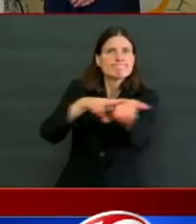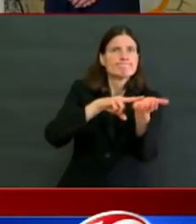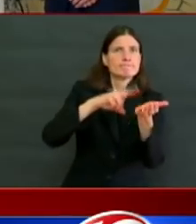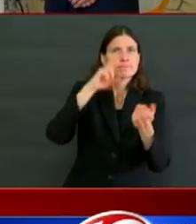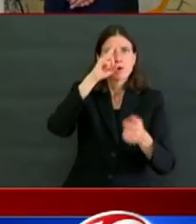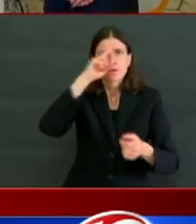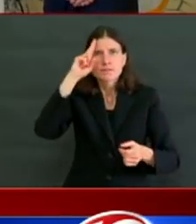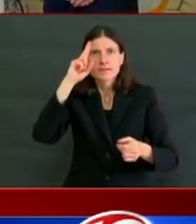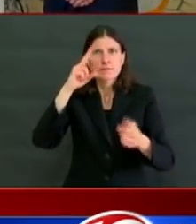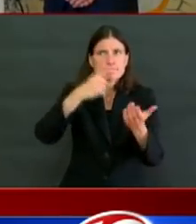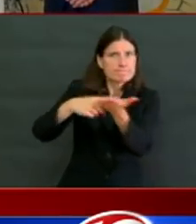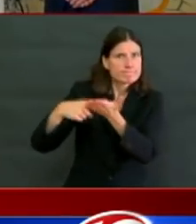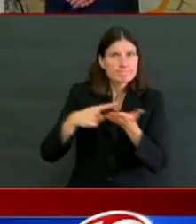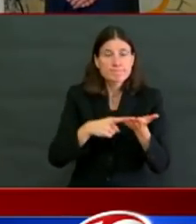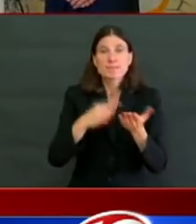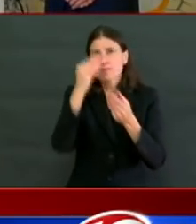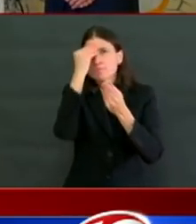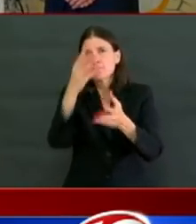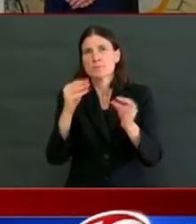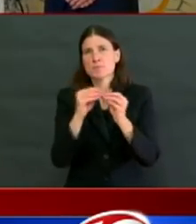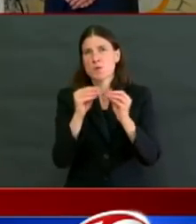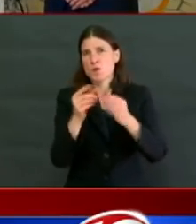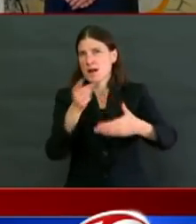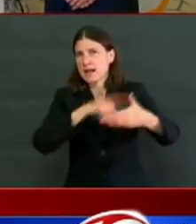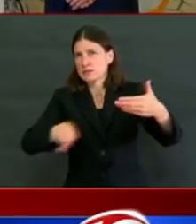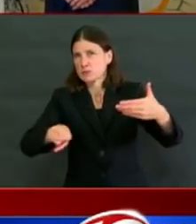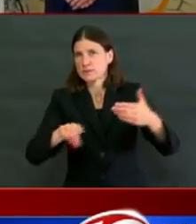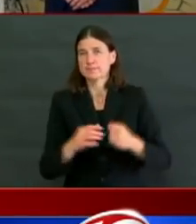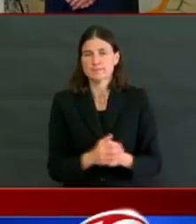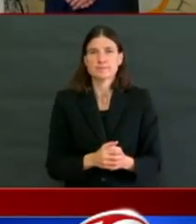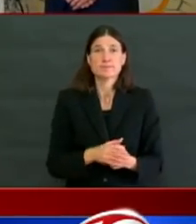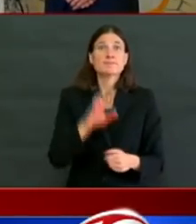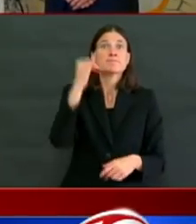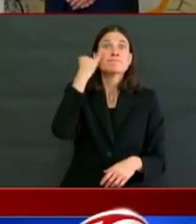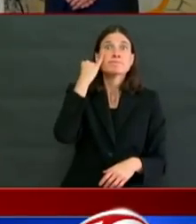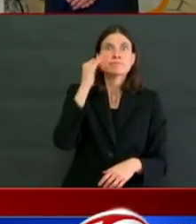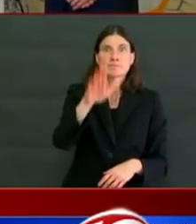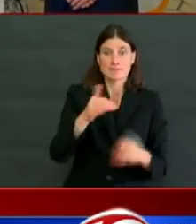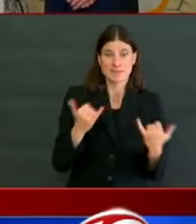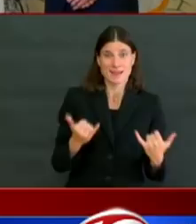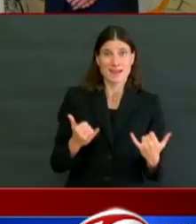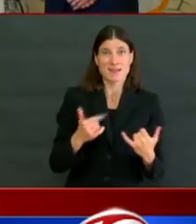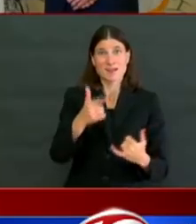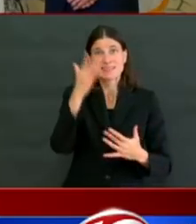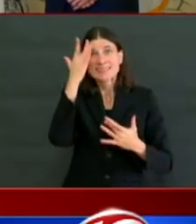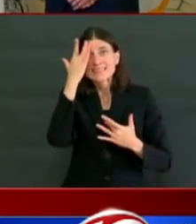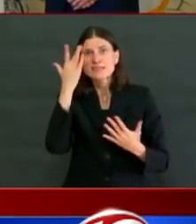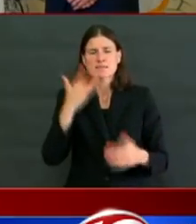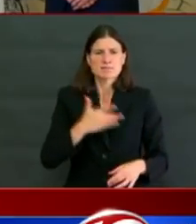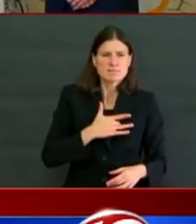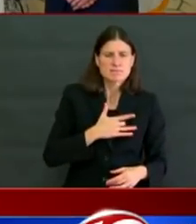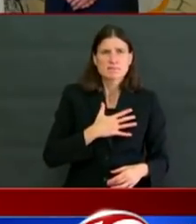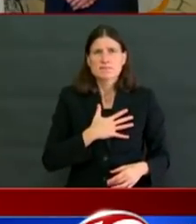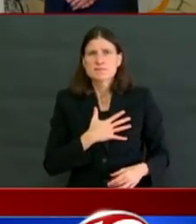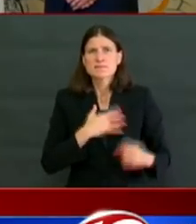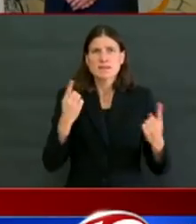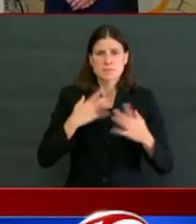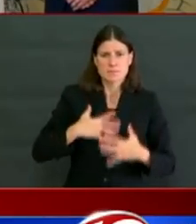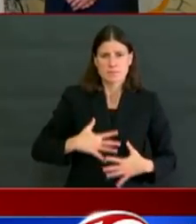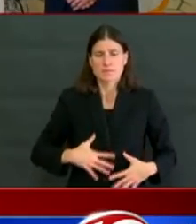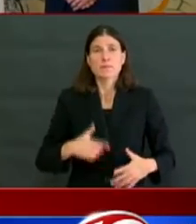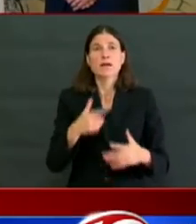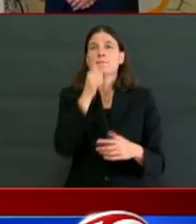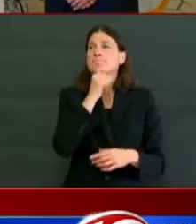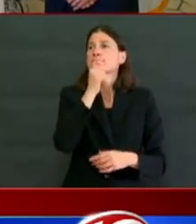sick and you need urgent health care, go to the hospital or go to your doctor. If it's truly an emergency, go to the